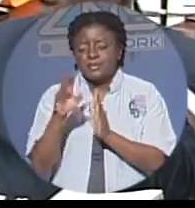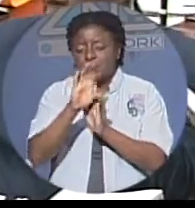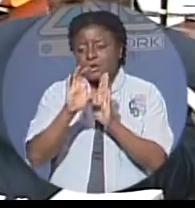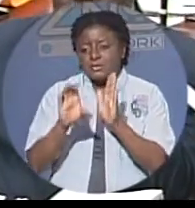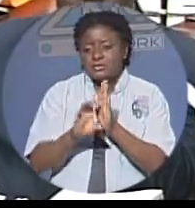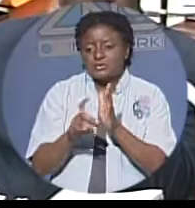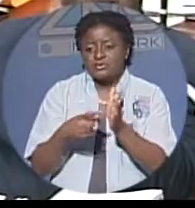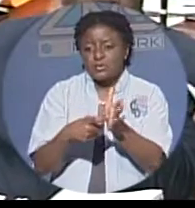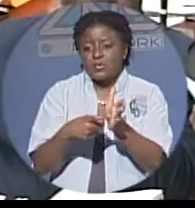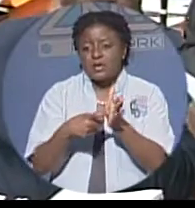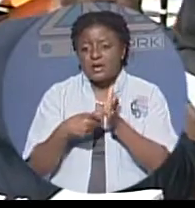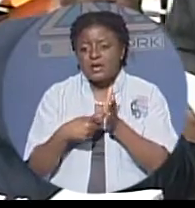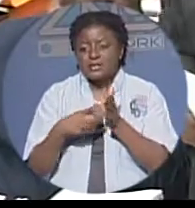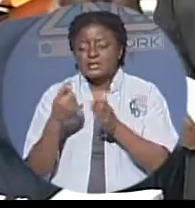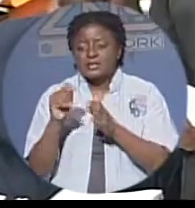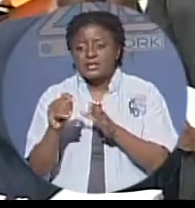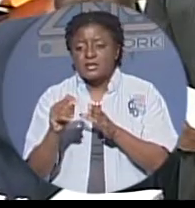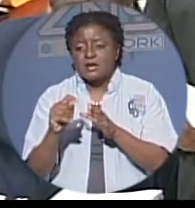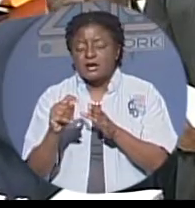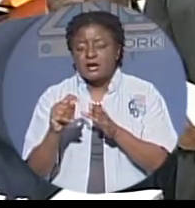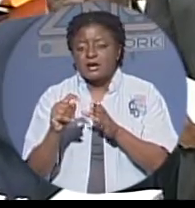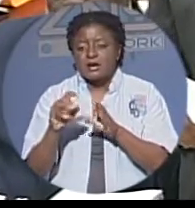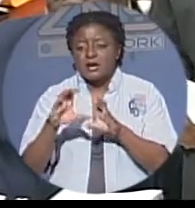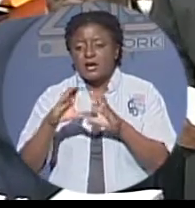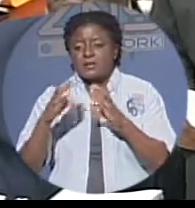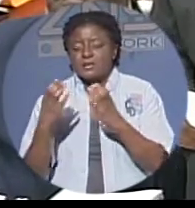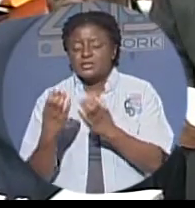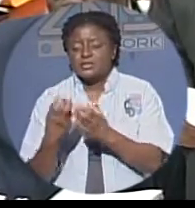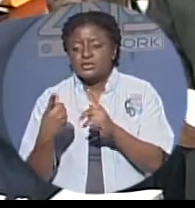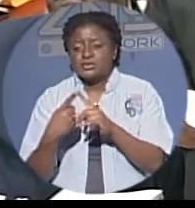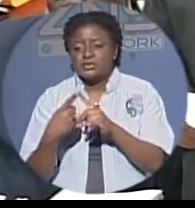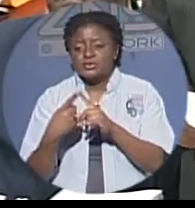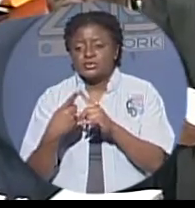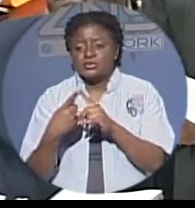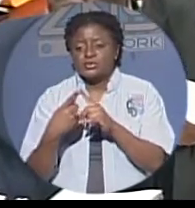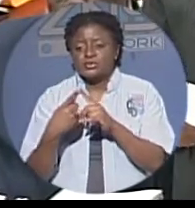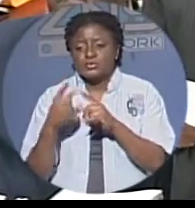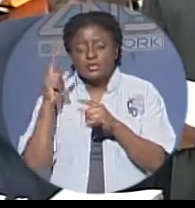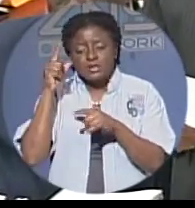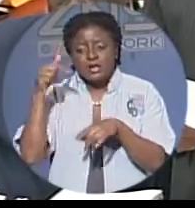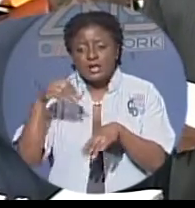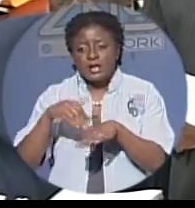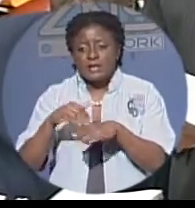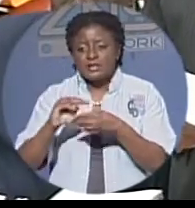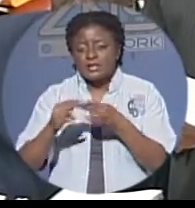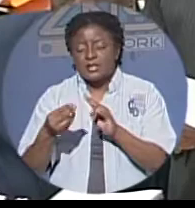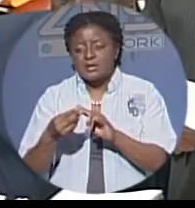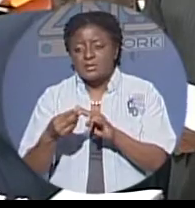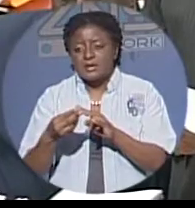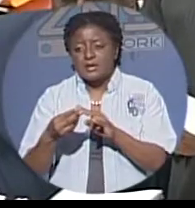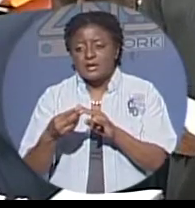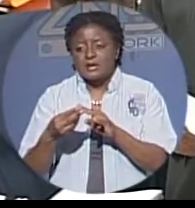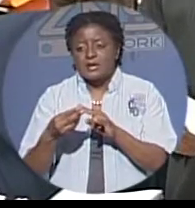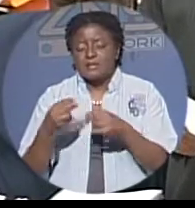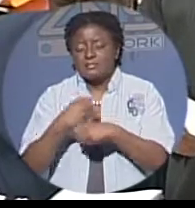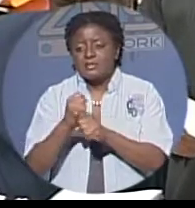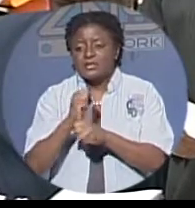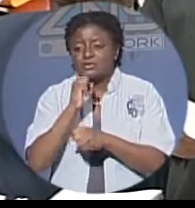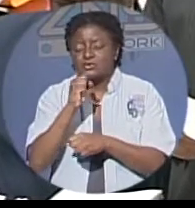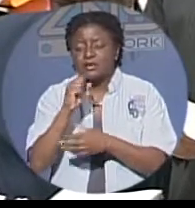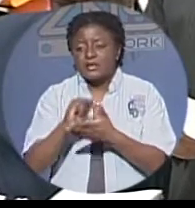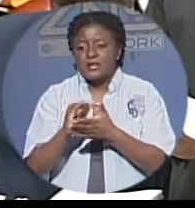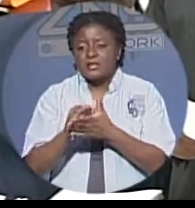requires the commission to review the number and boundaries in which the bahamas is divided at